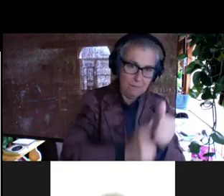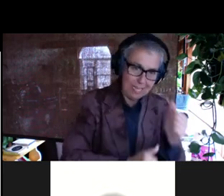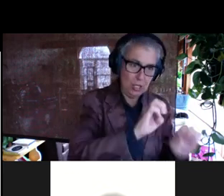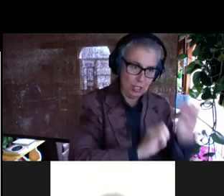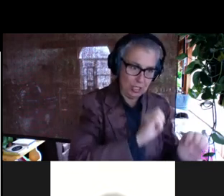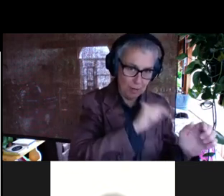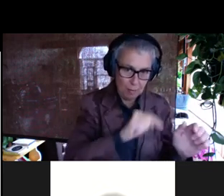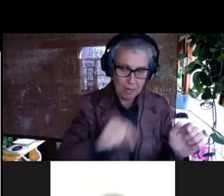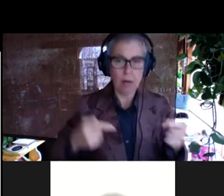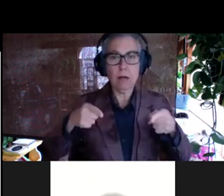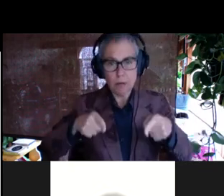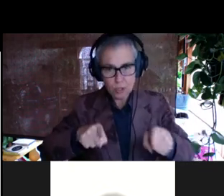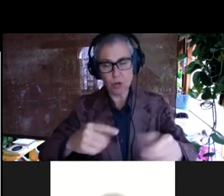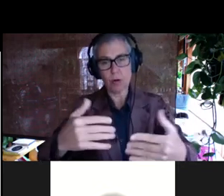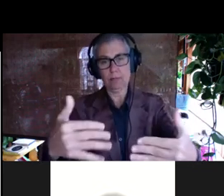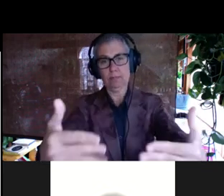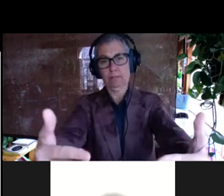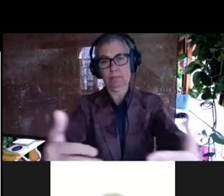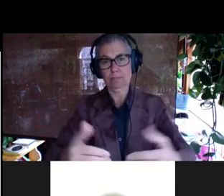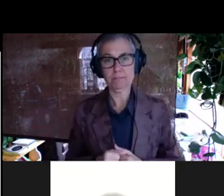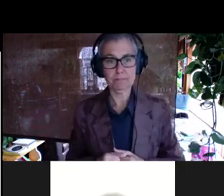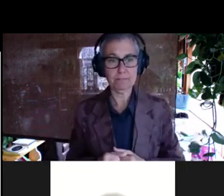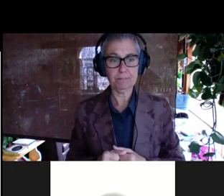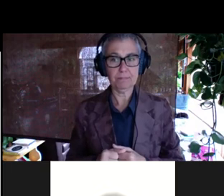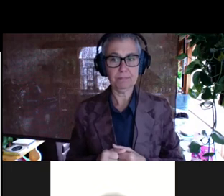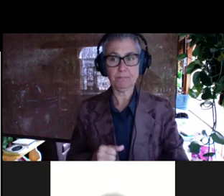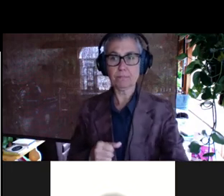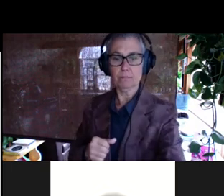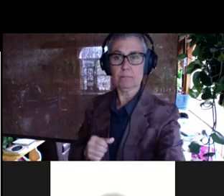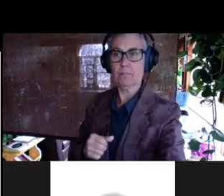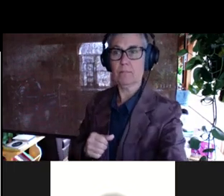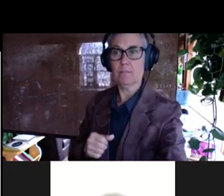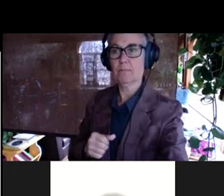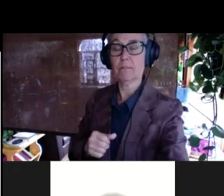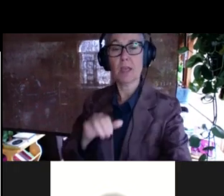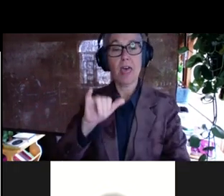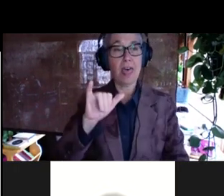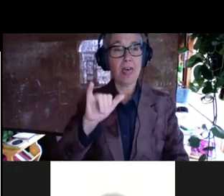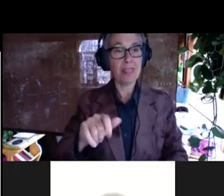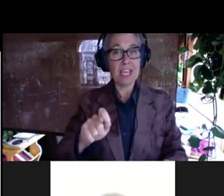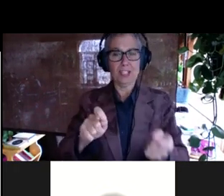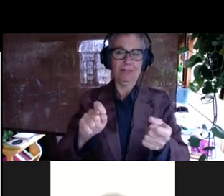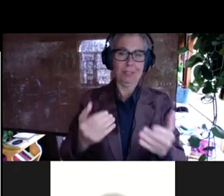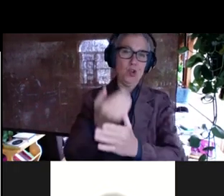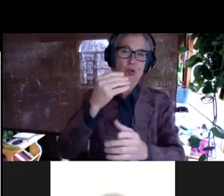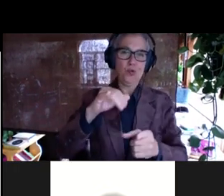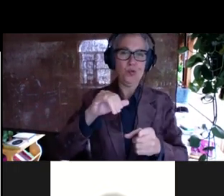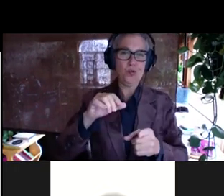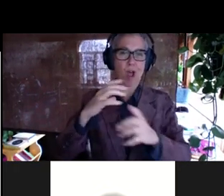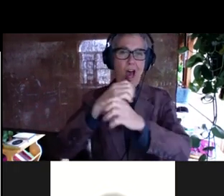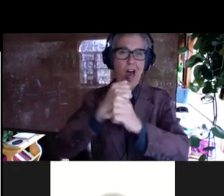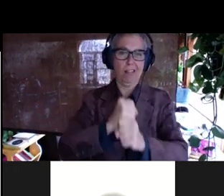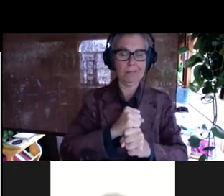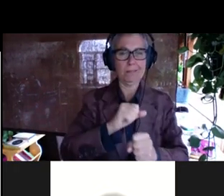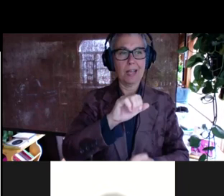as we go along. And, uh, the adjusted acronym for, for this technique